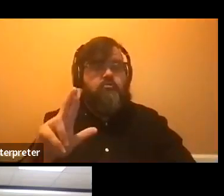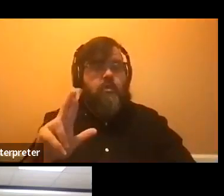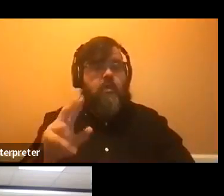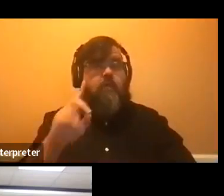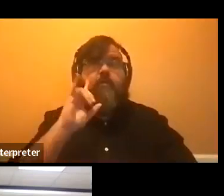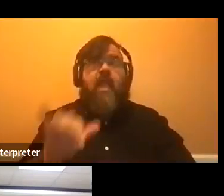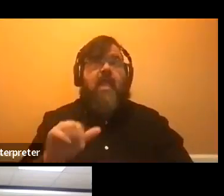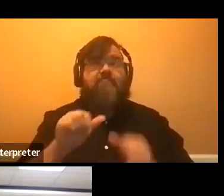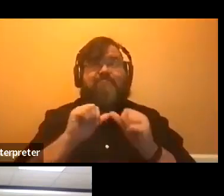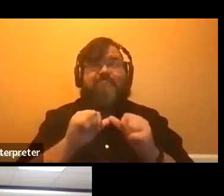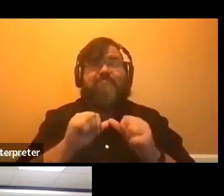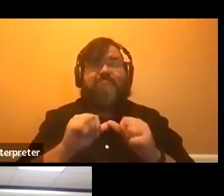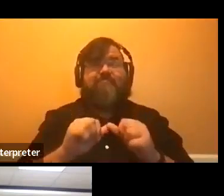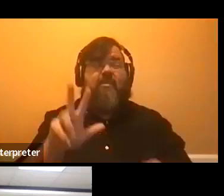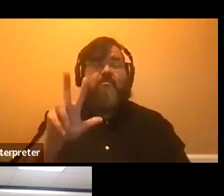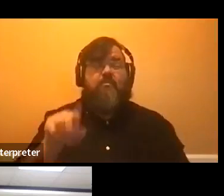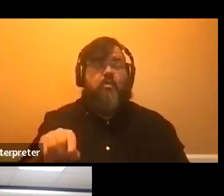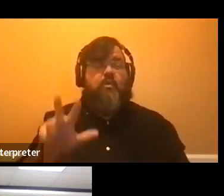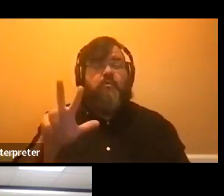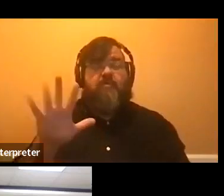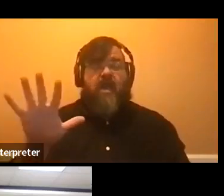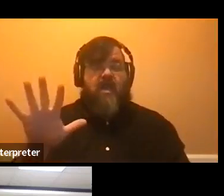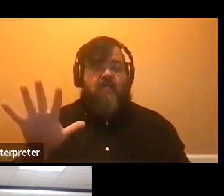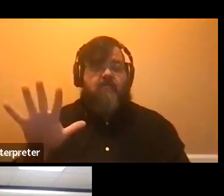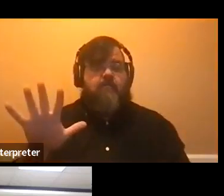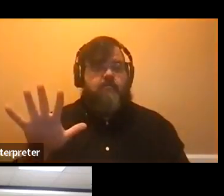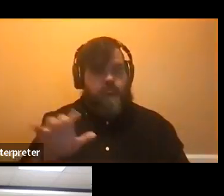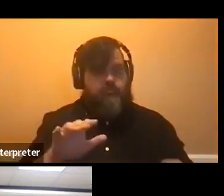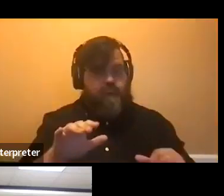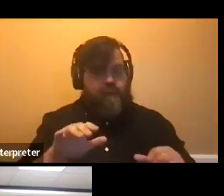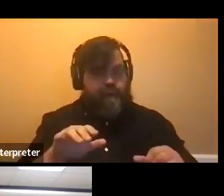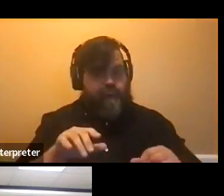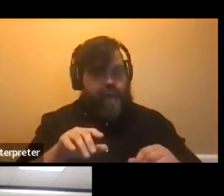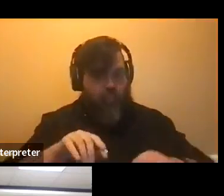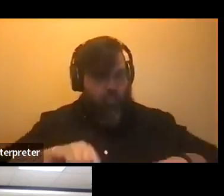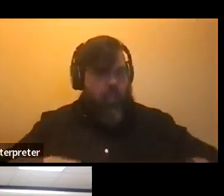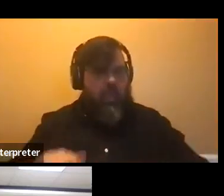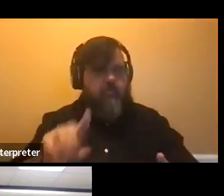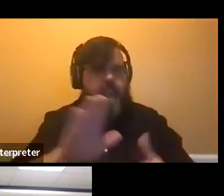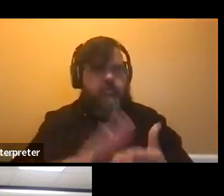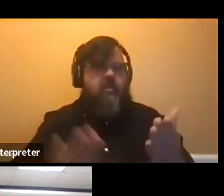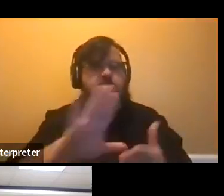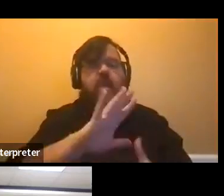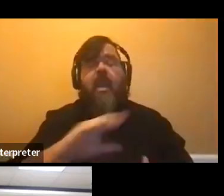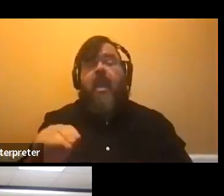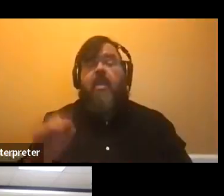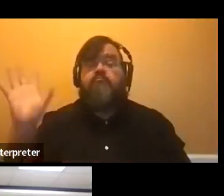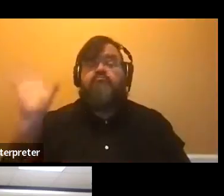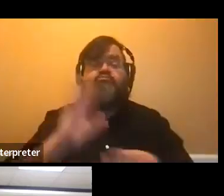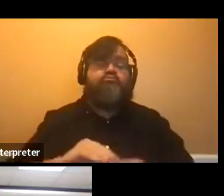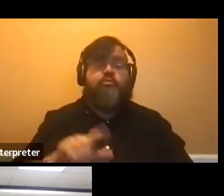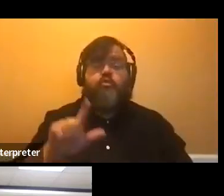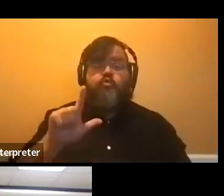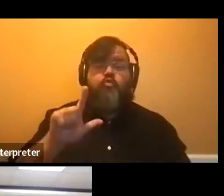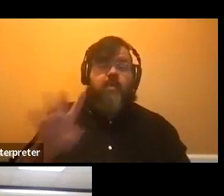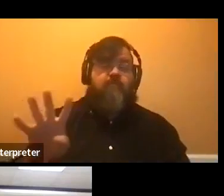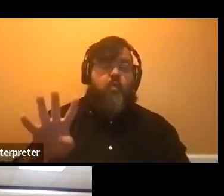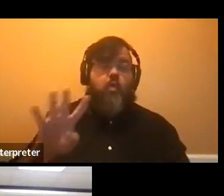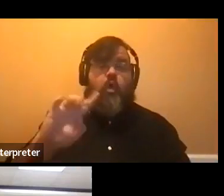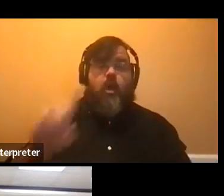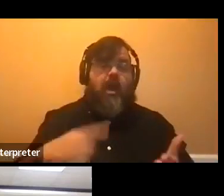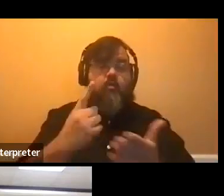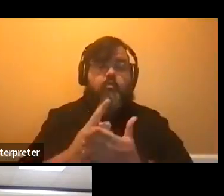.35 during your time at the university, and you need to complete 24 hours in honors with about half of those